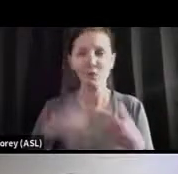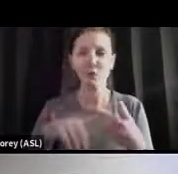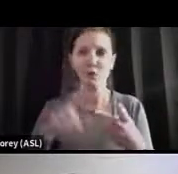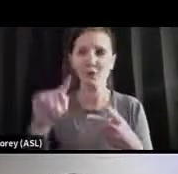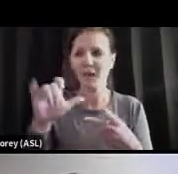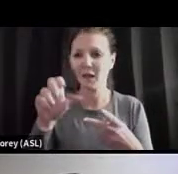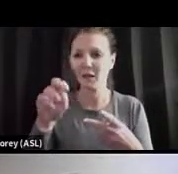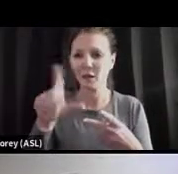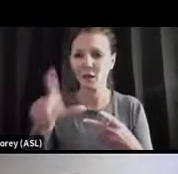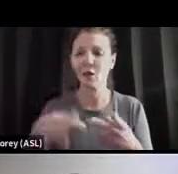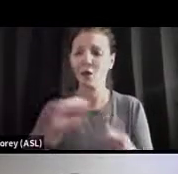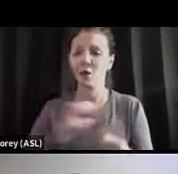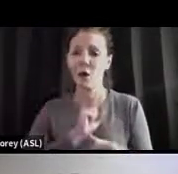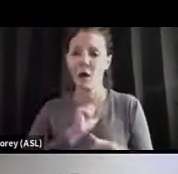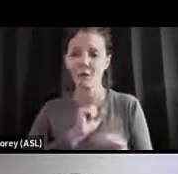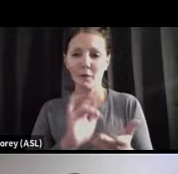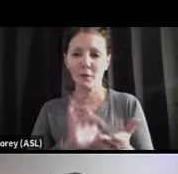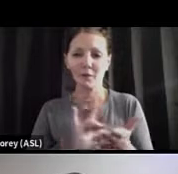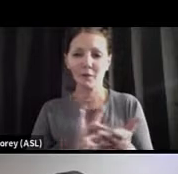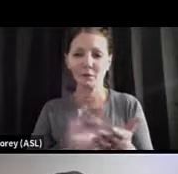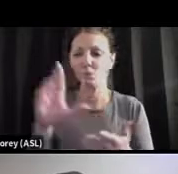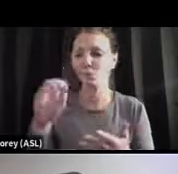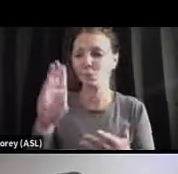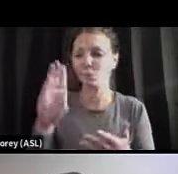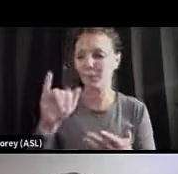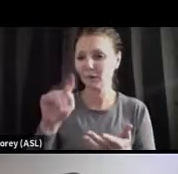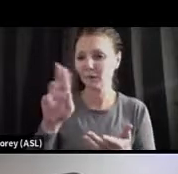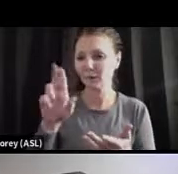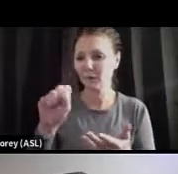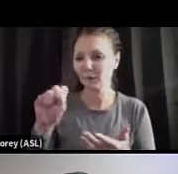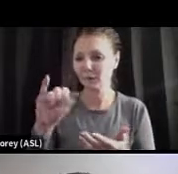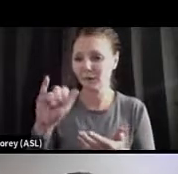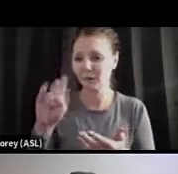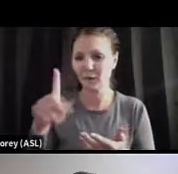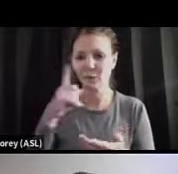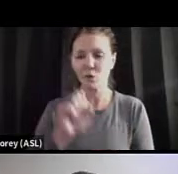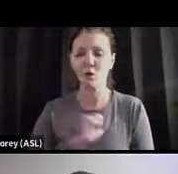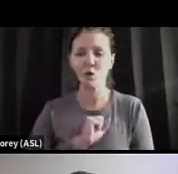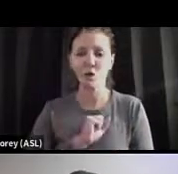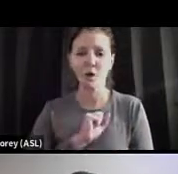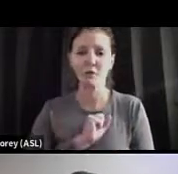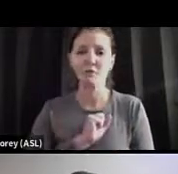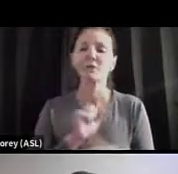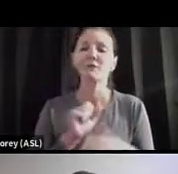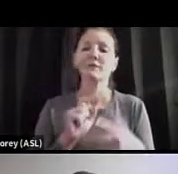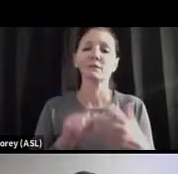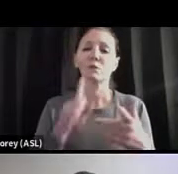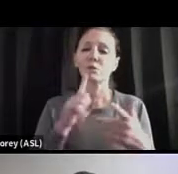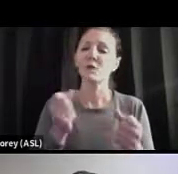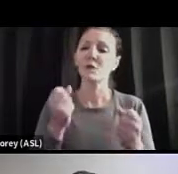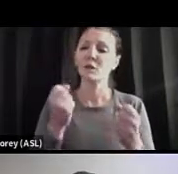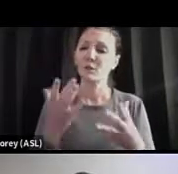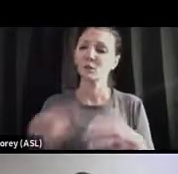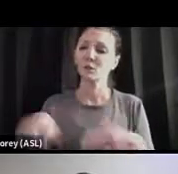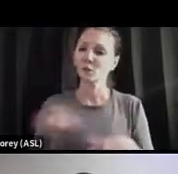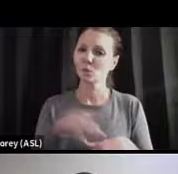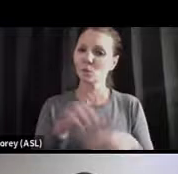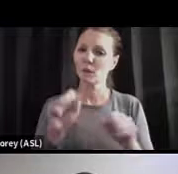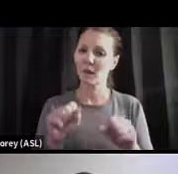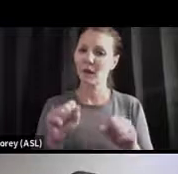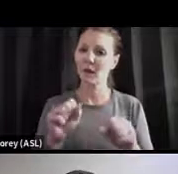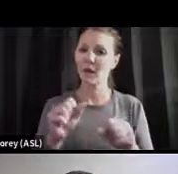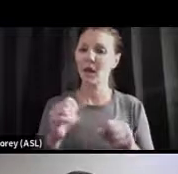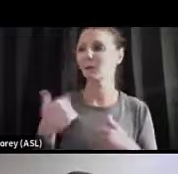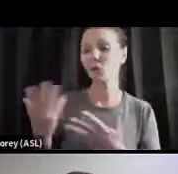cough medicine, glyphemosin or plain robitussin for cough. There's a lot of things you can do just in terms of having a